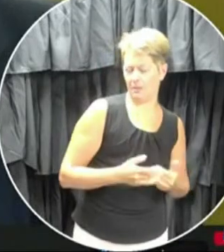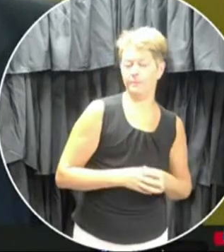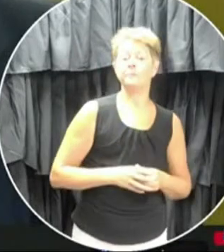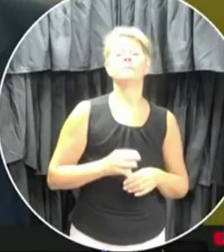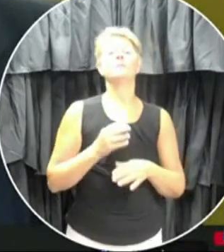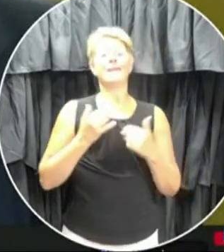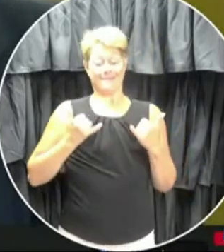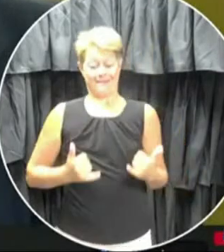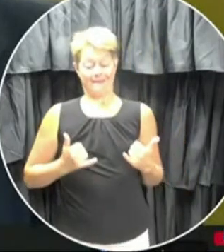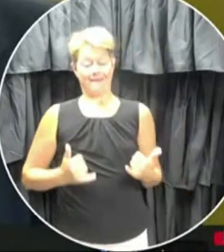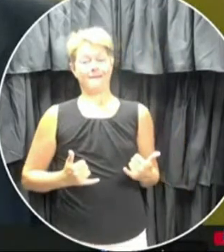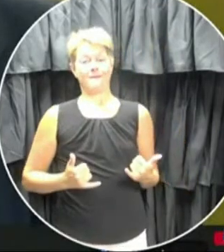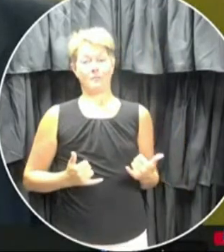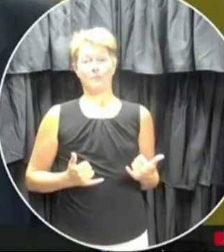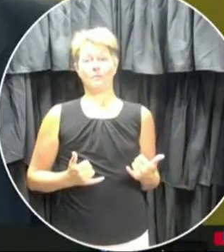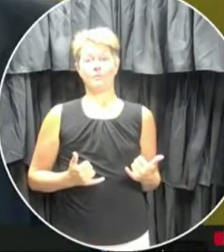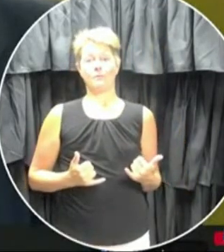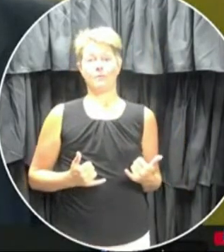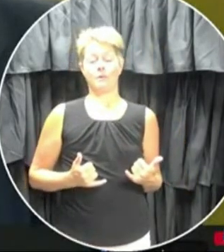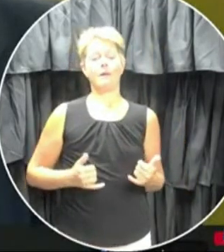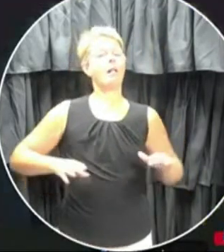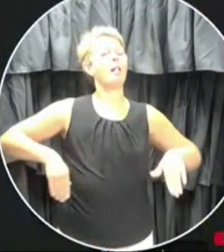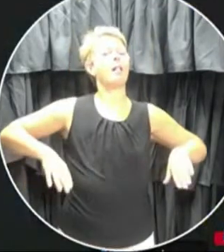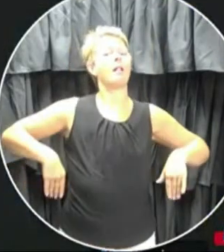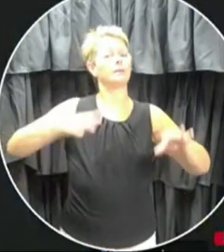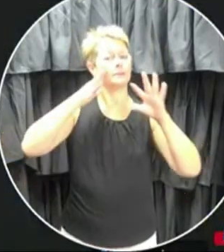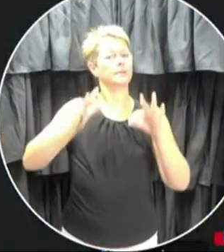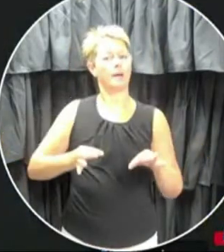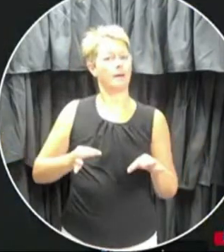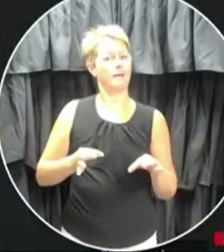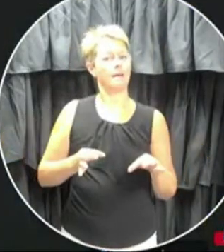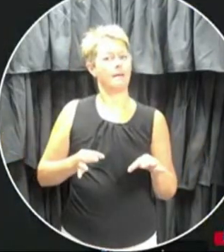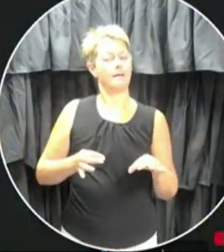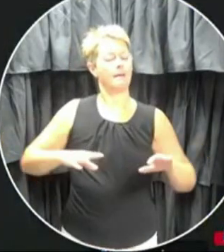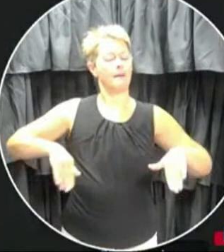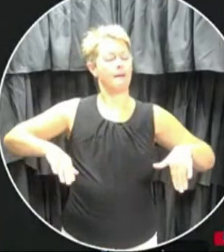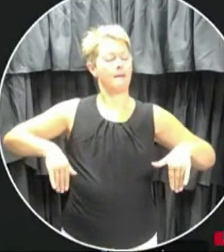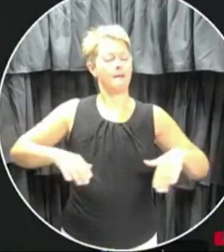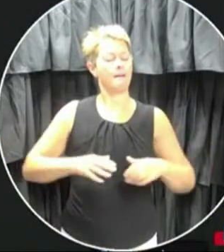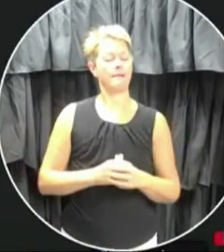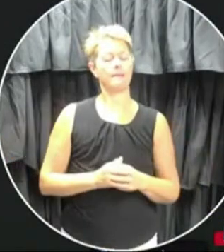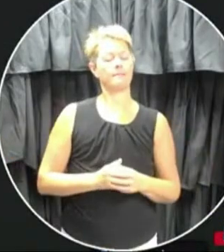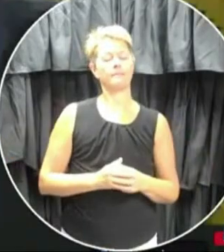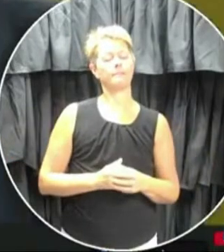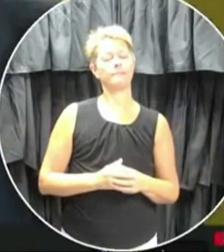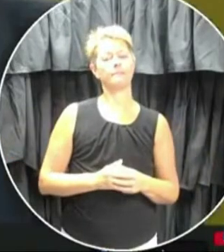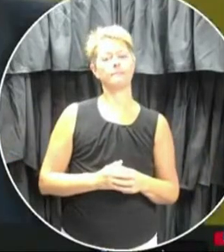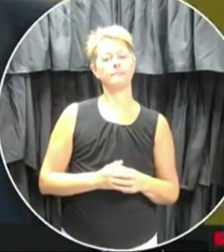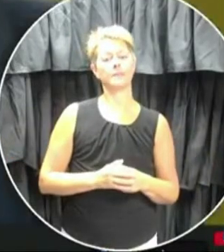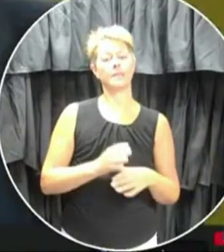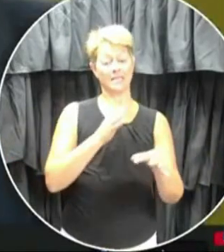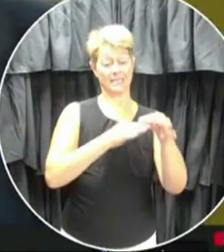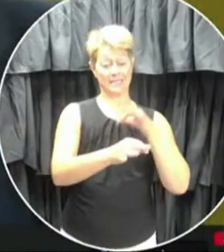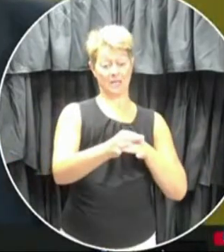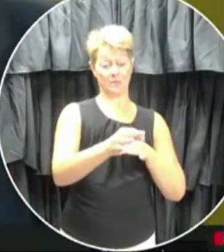plan, we haven't, uh, delineated that, uh, it's, uh, the whole issue of substitute teachers. We are looking